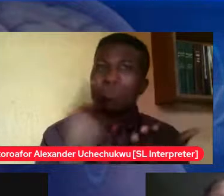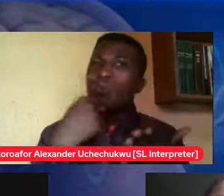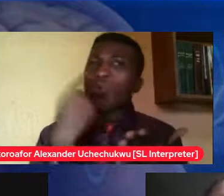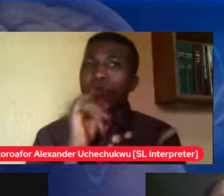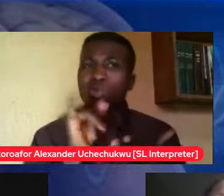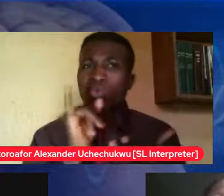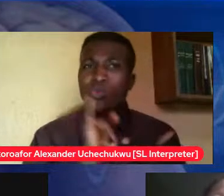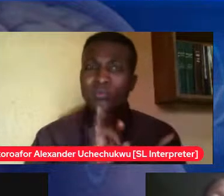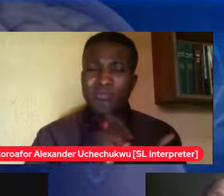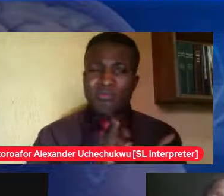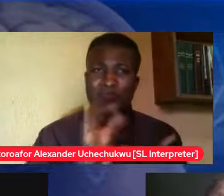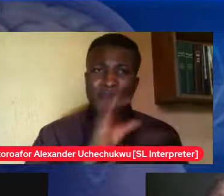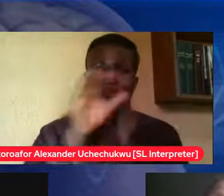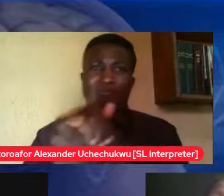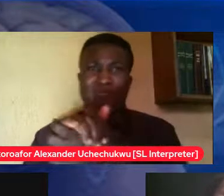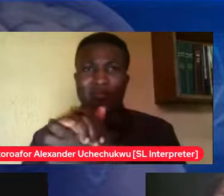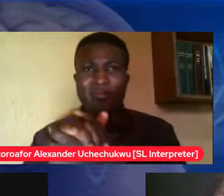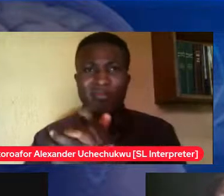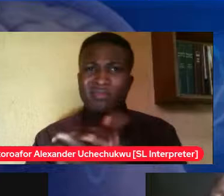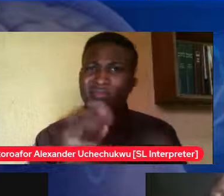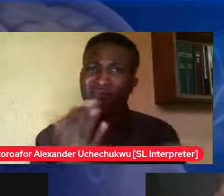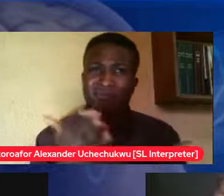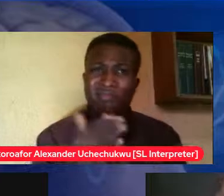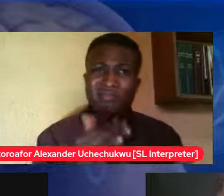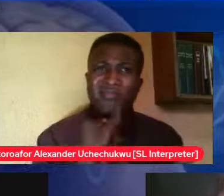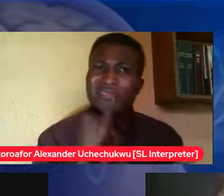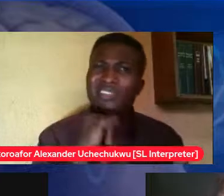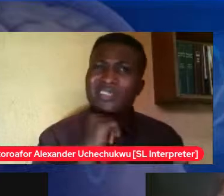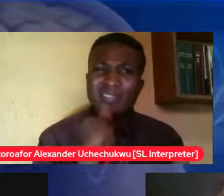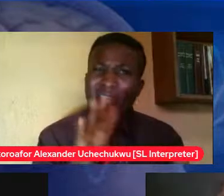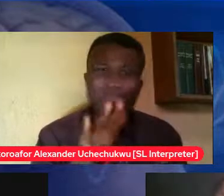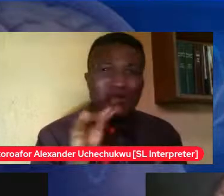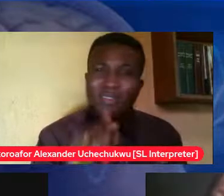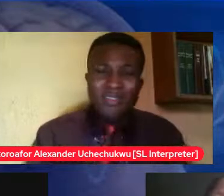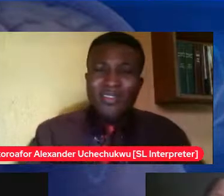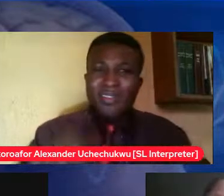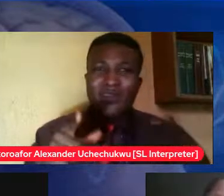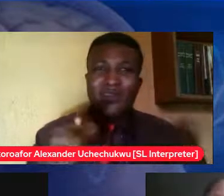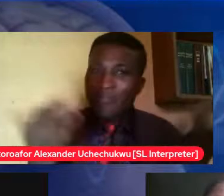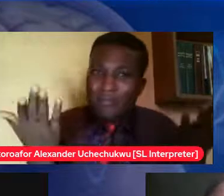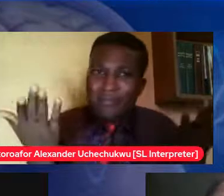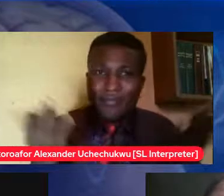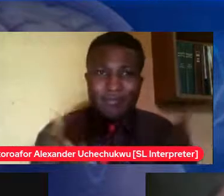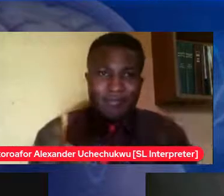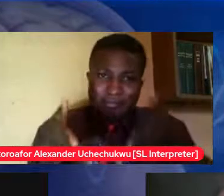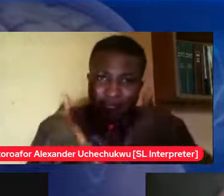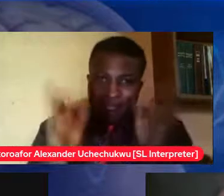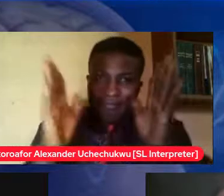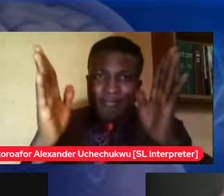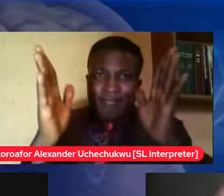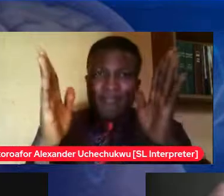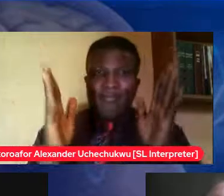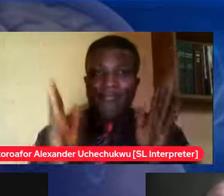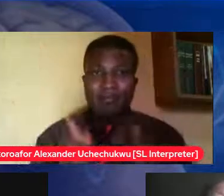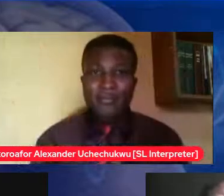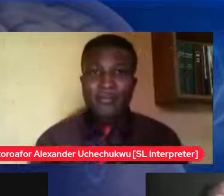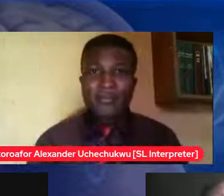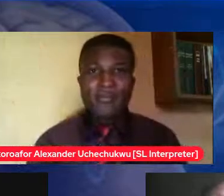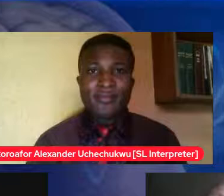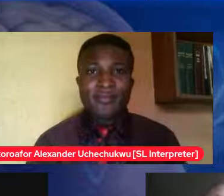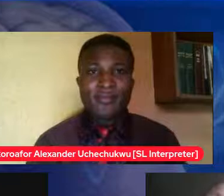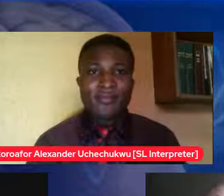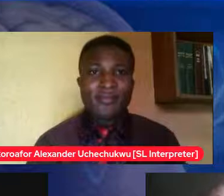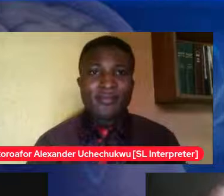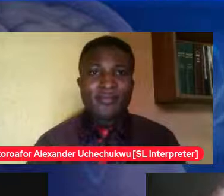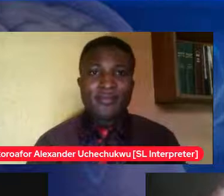because hey it's not her life she has already chosen how does that she might as well just you know that's the decision that was hard to make she does